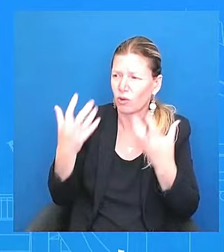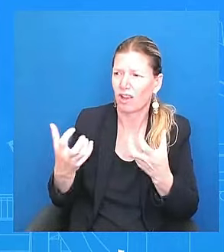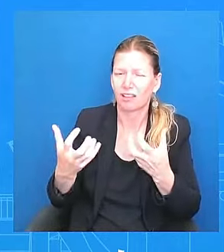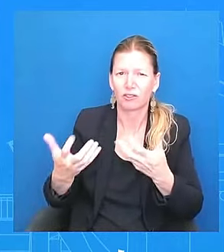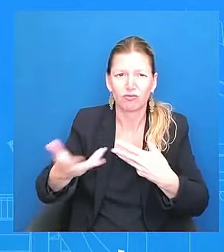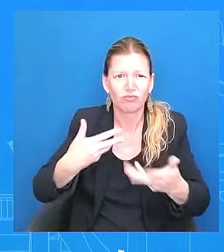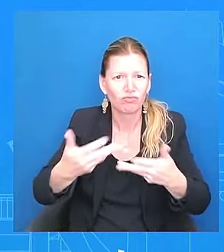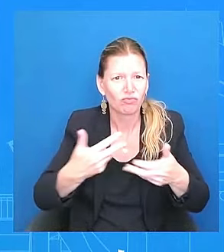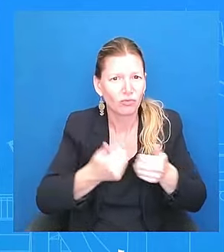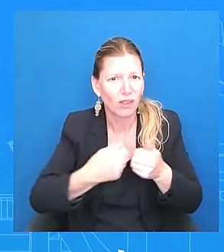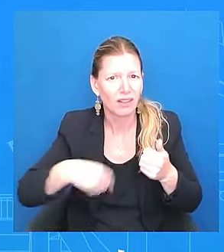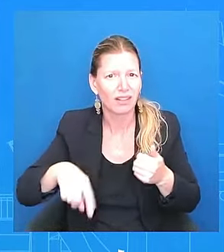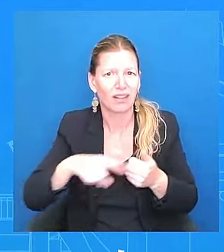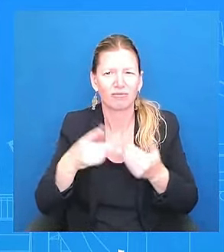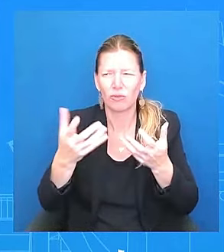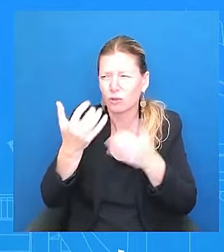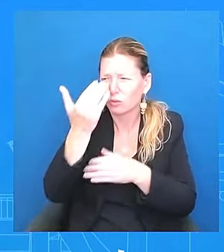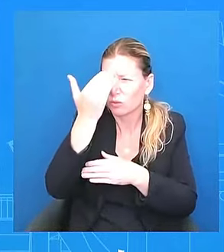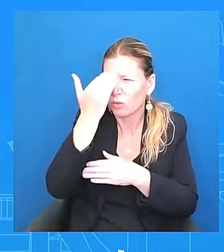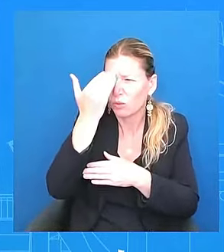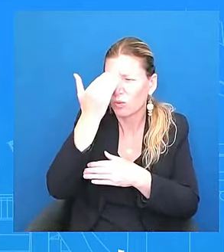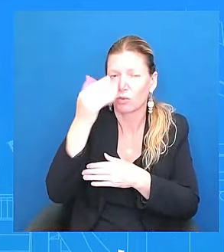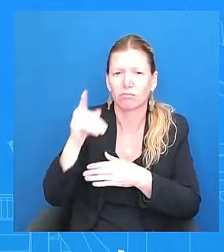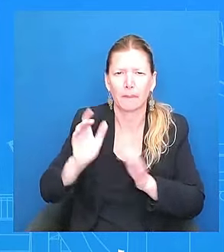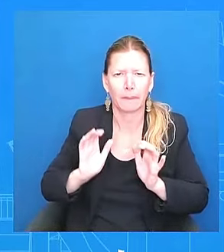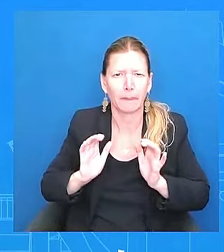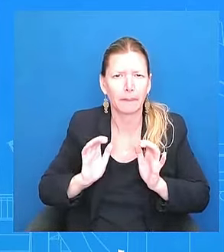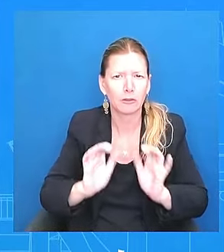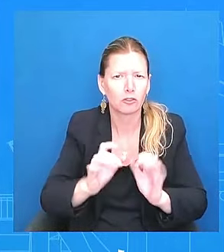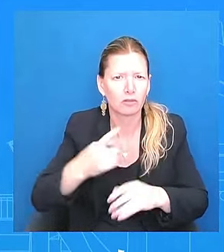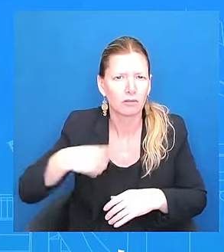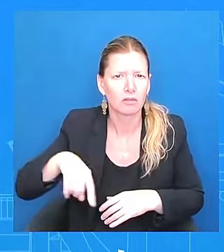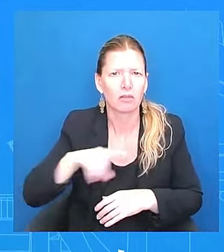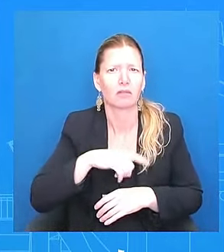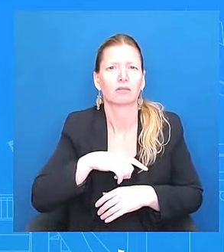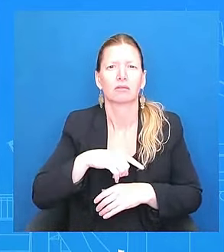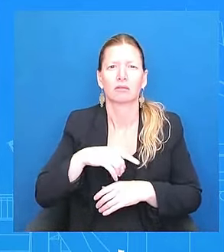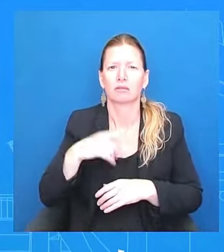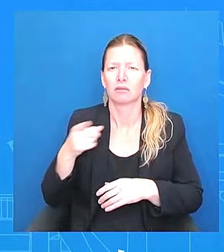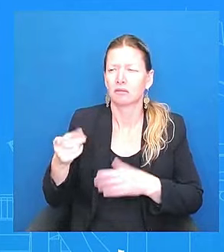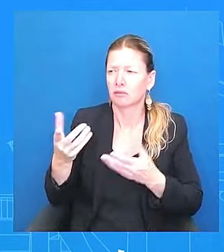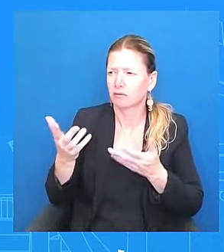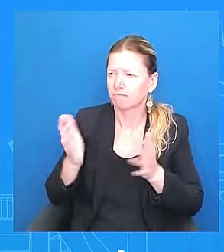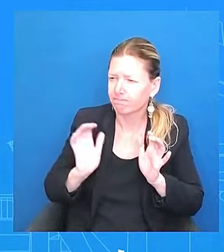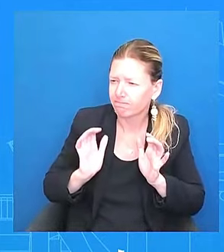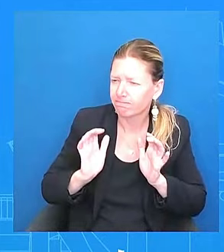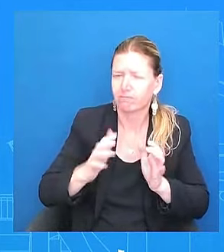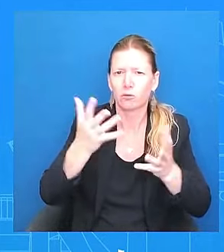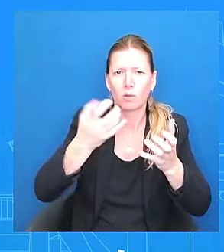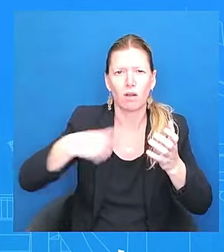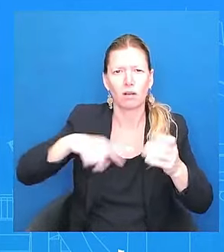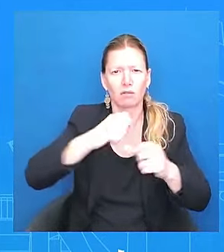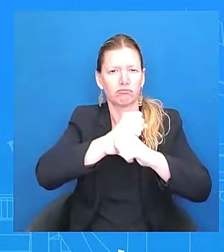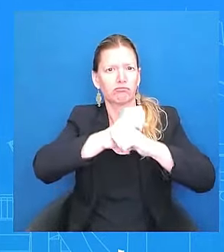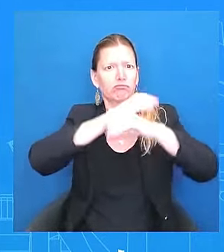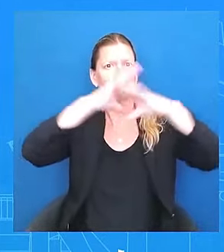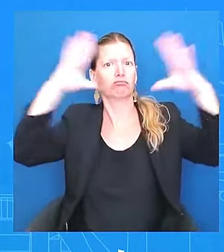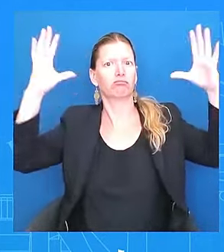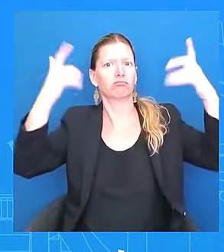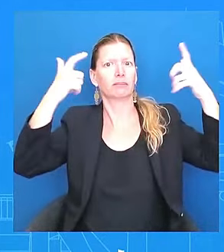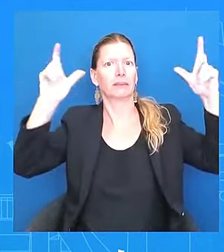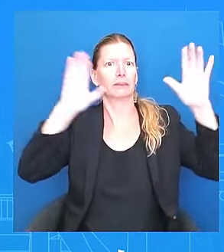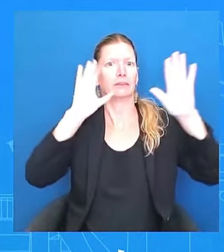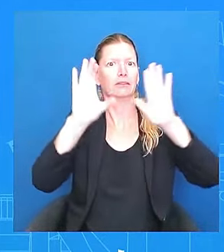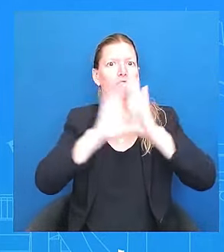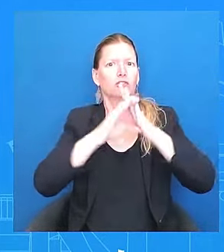of whatever we're trying to explain to him, or even granule details. So he's as sharp as ever? Uh, he is as sharp as ever, as I have known him to be